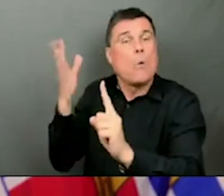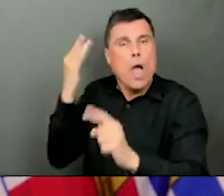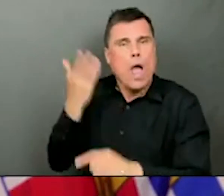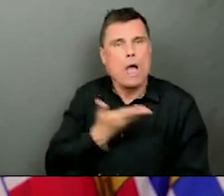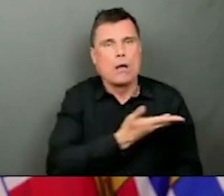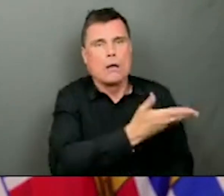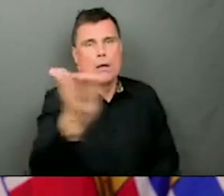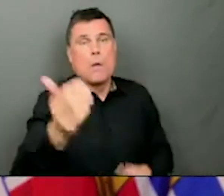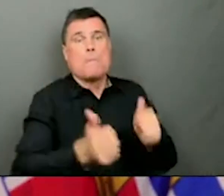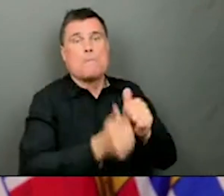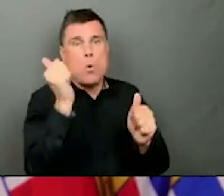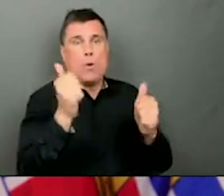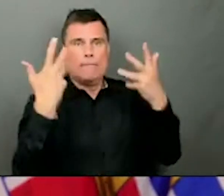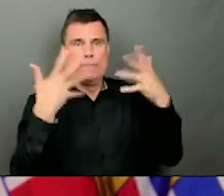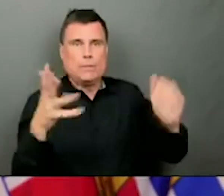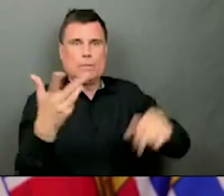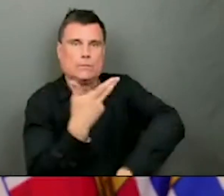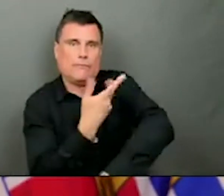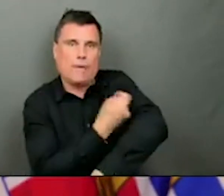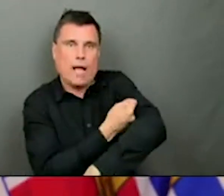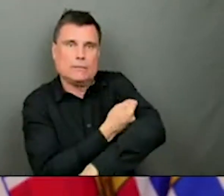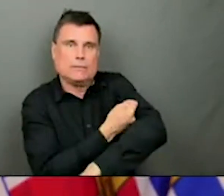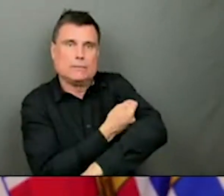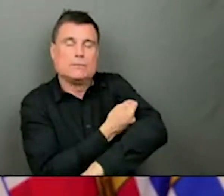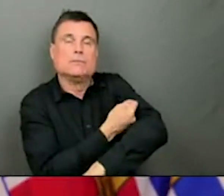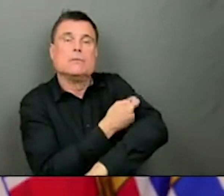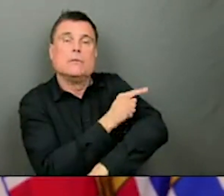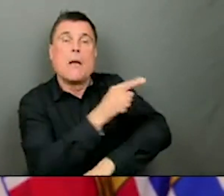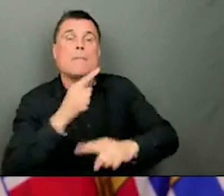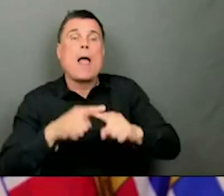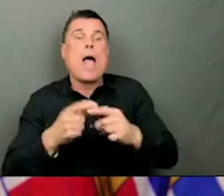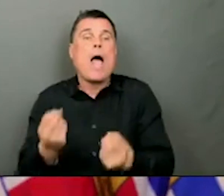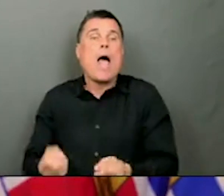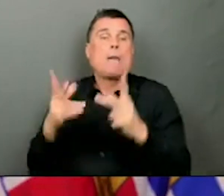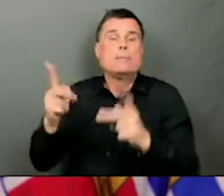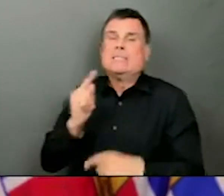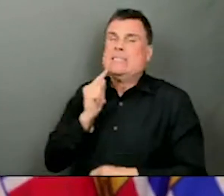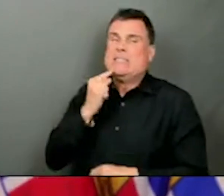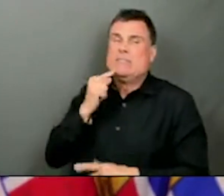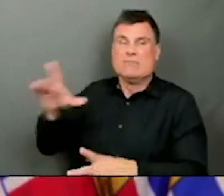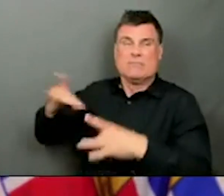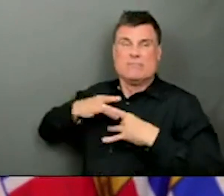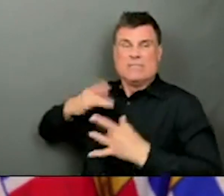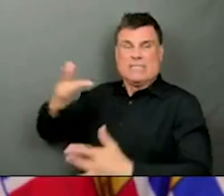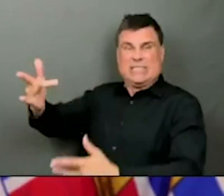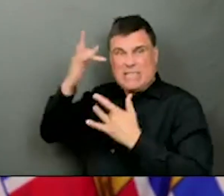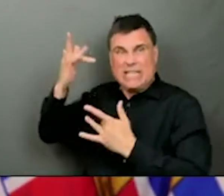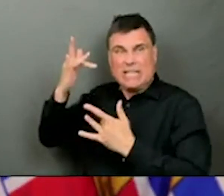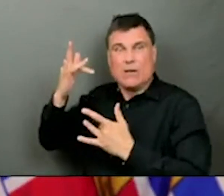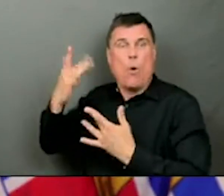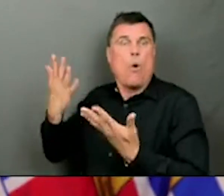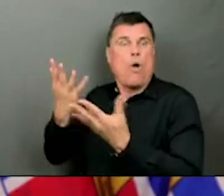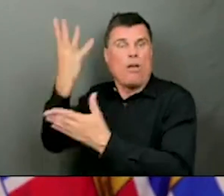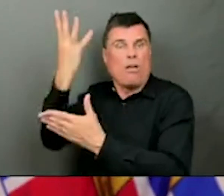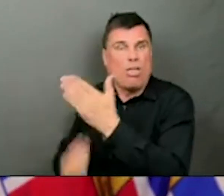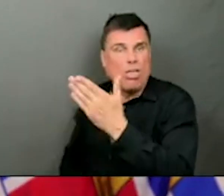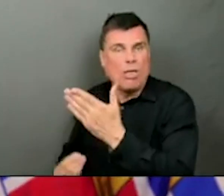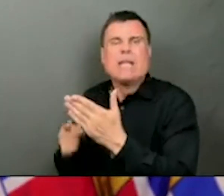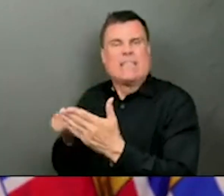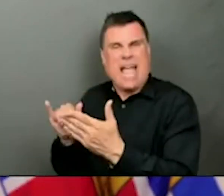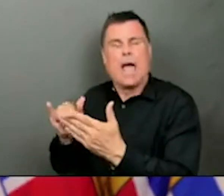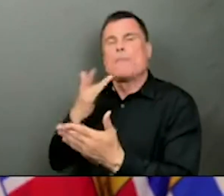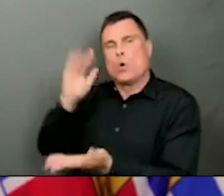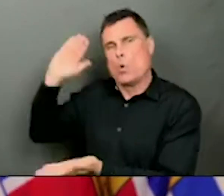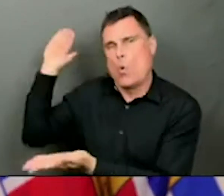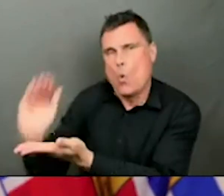we've seen in this past year. But we will need to do public health measures. So there may be times where people will need to stay home from school or work.